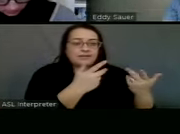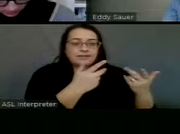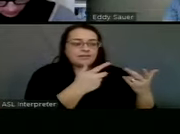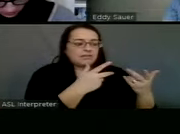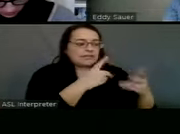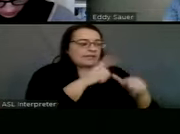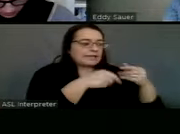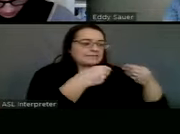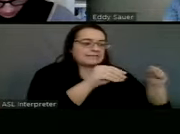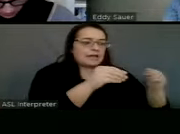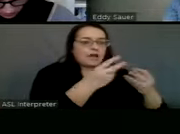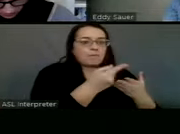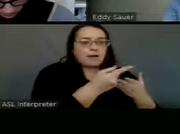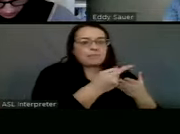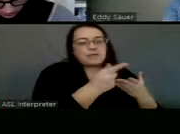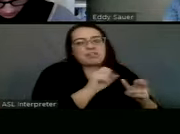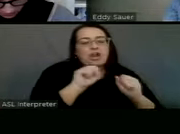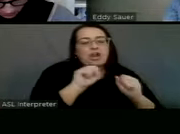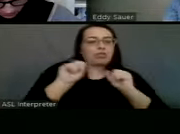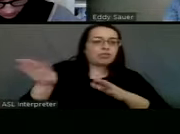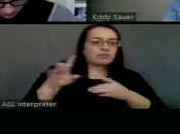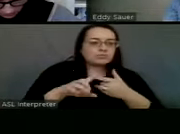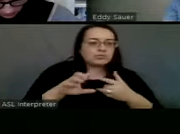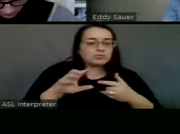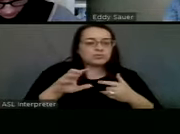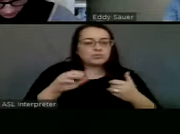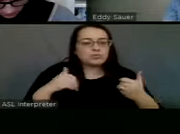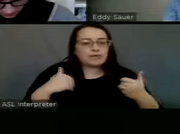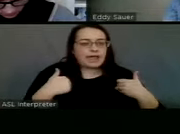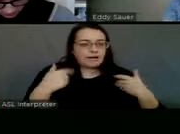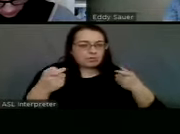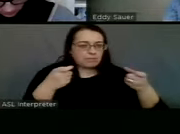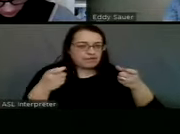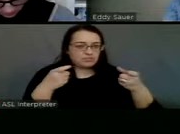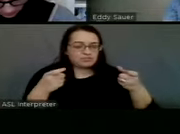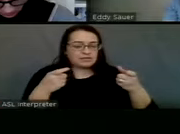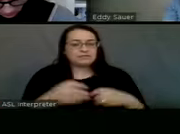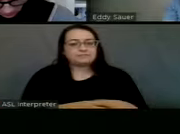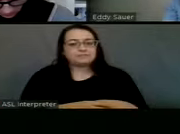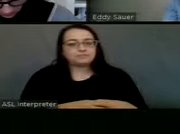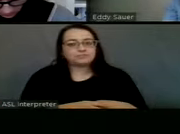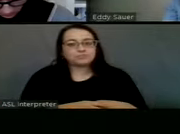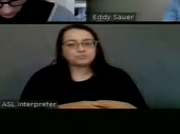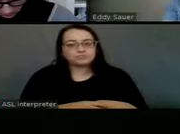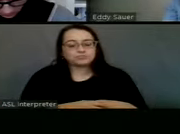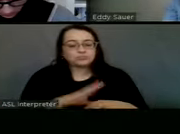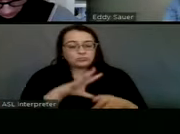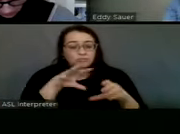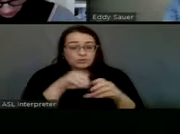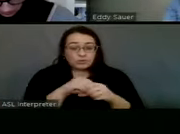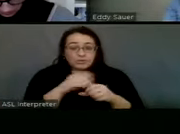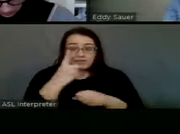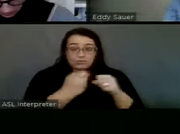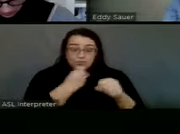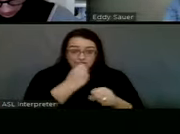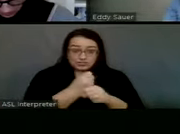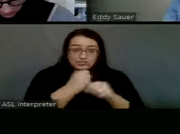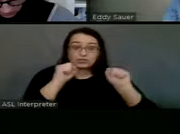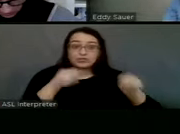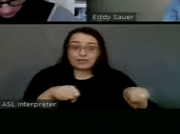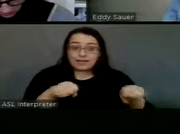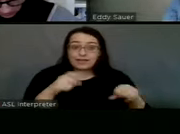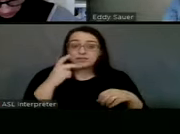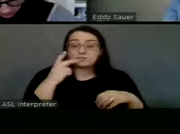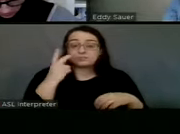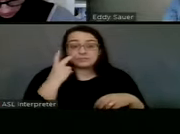with unwanted puppies. So, um, as we do this, is it within a year? Could I, could we say we'd